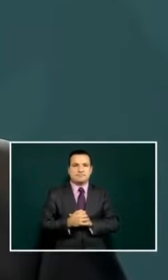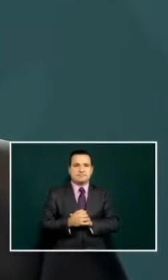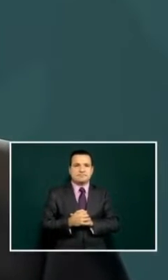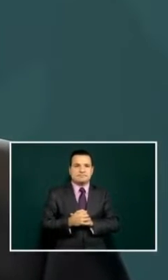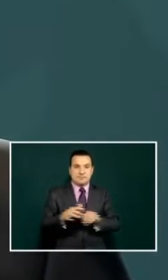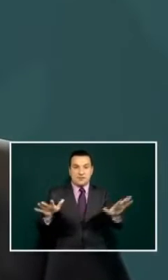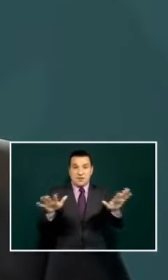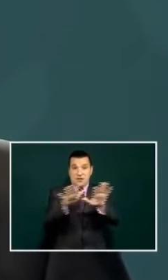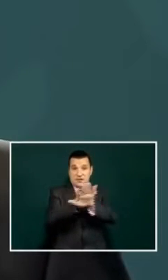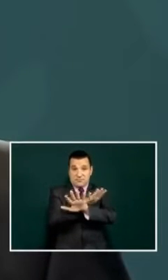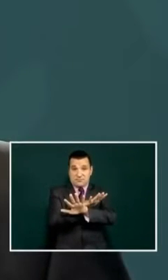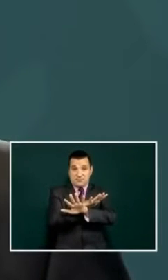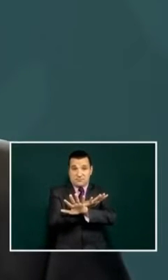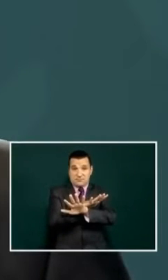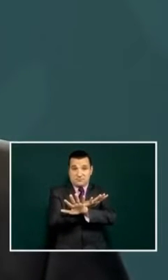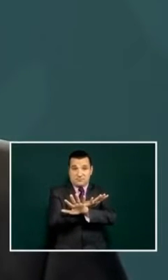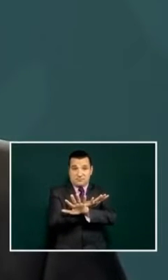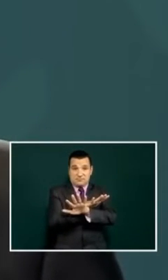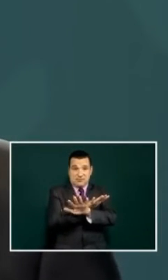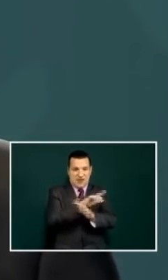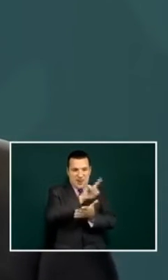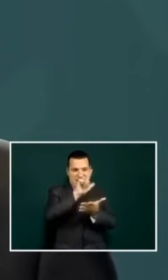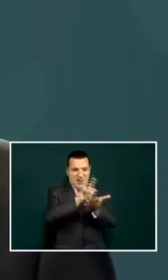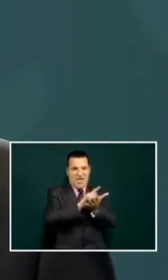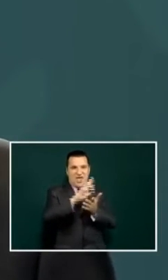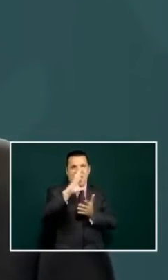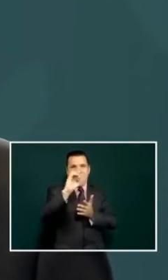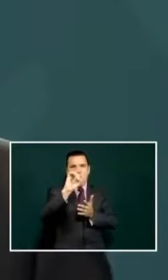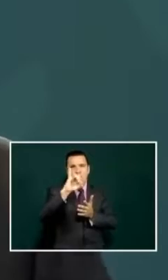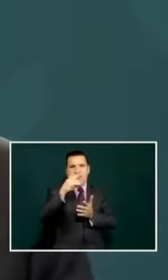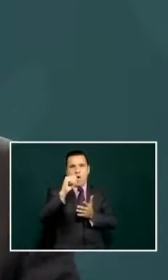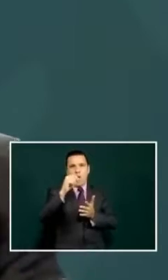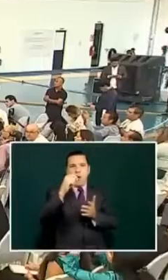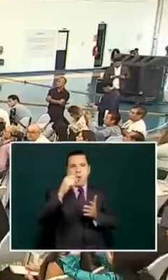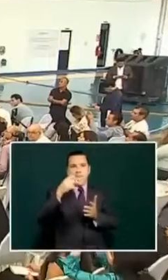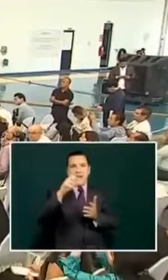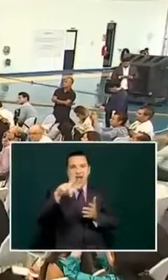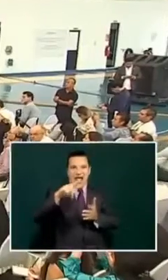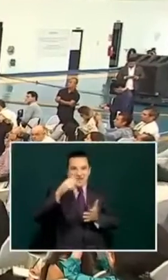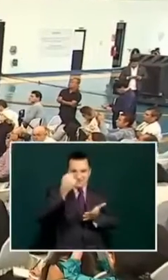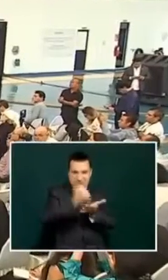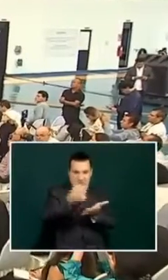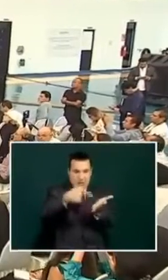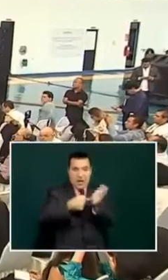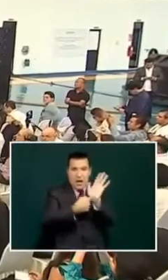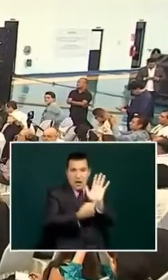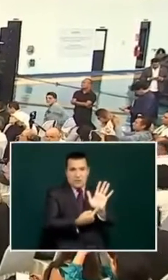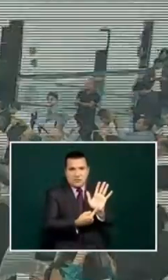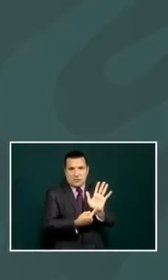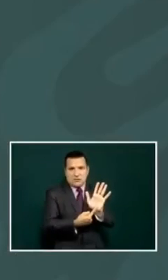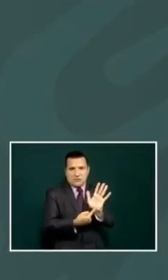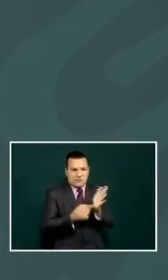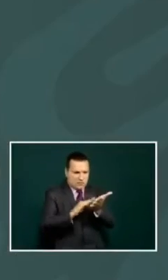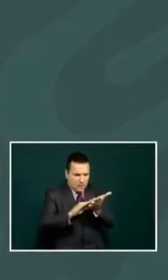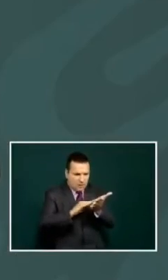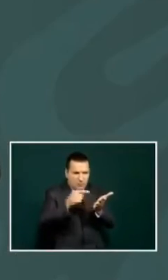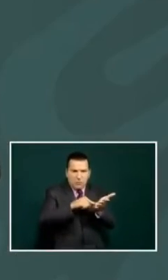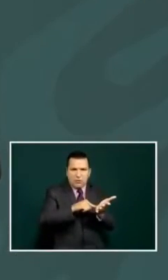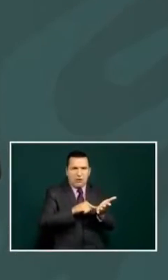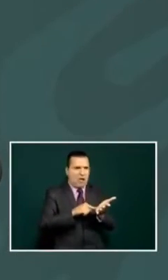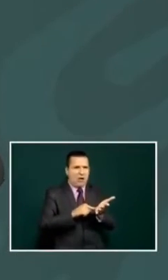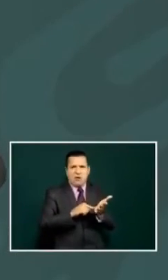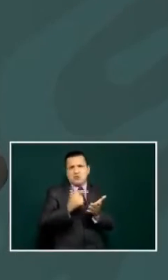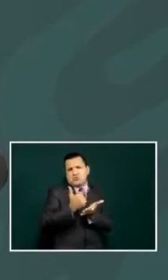they reformed the penal code in order to not consider